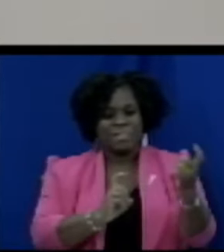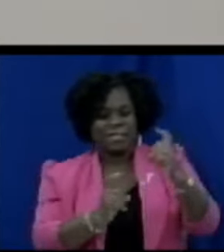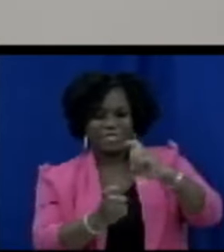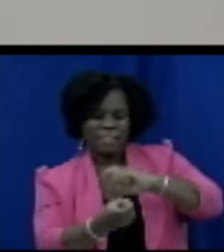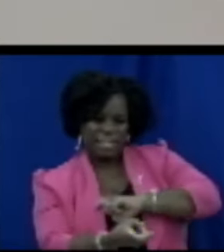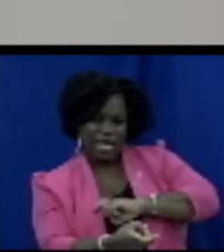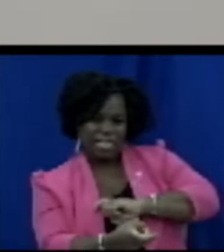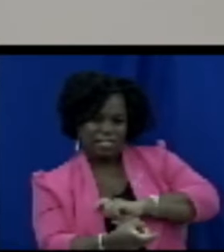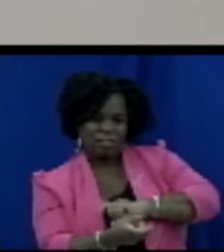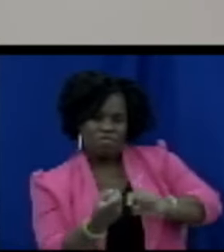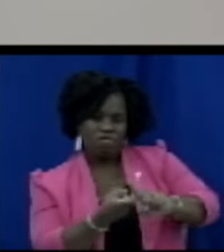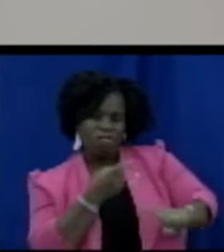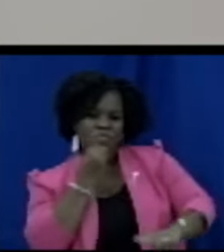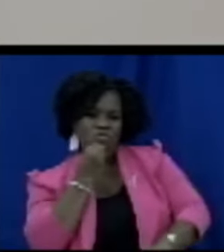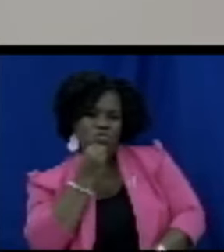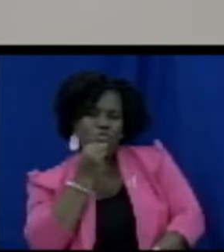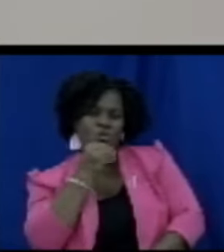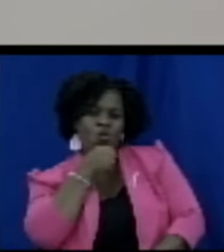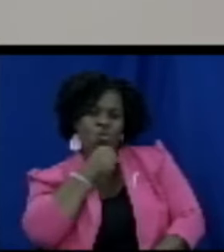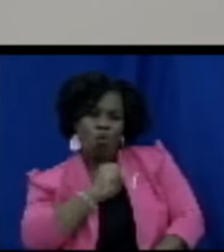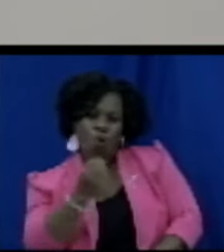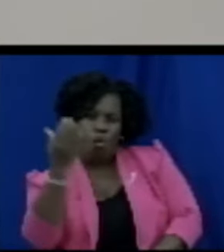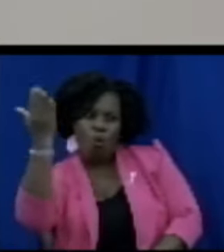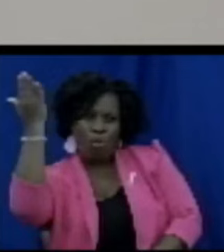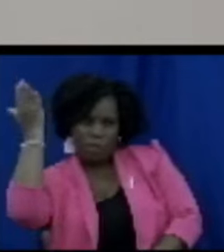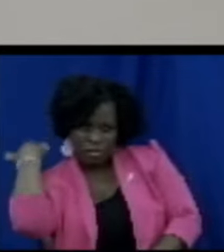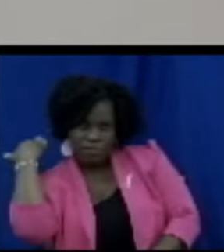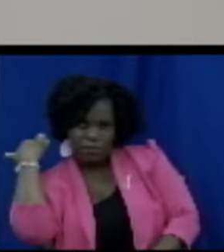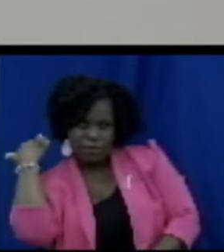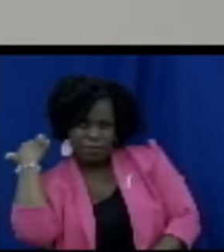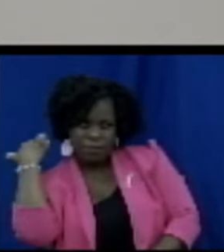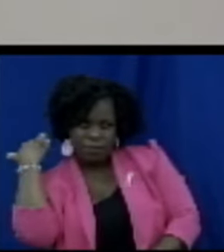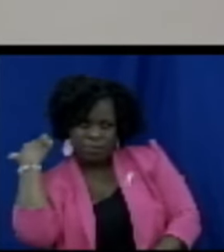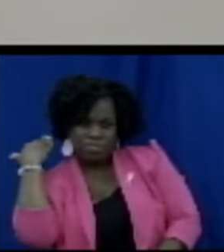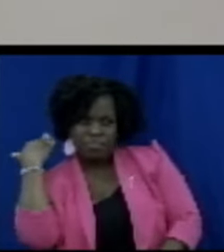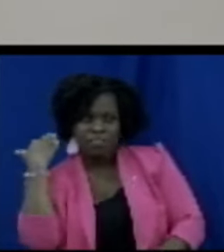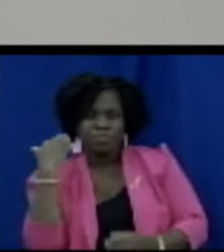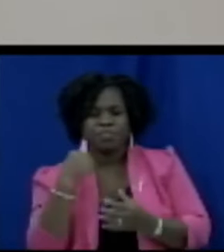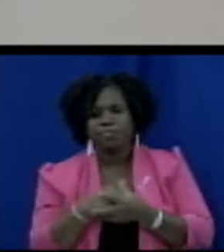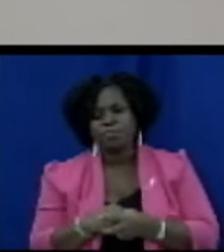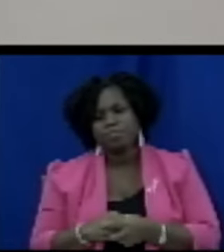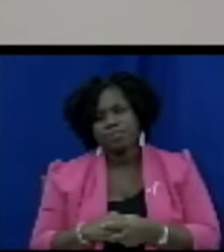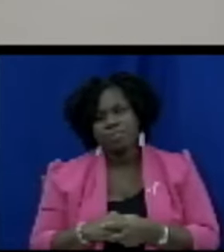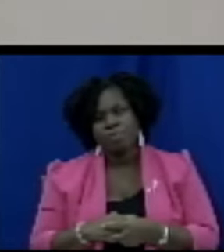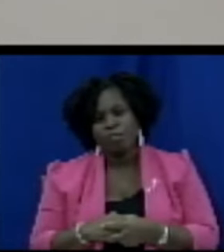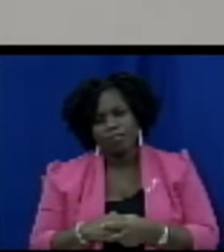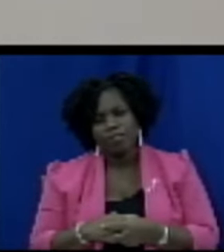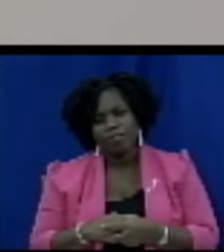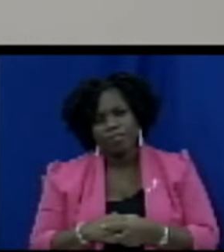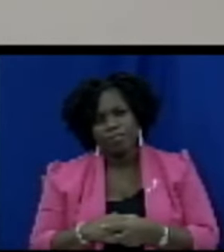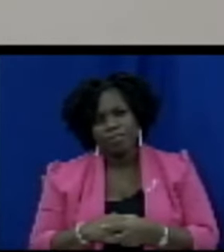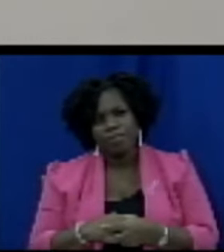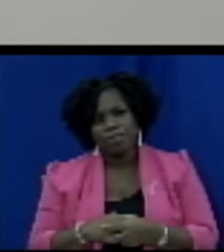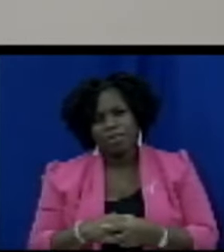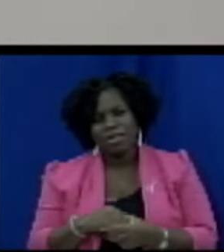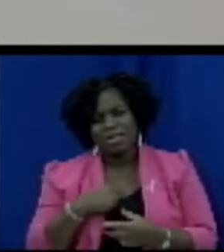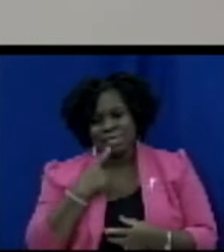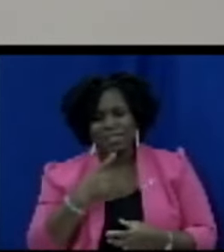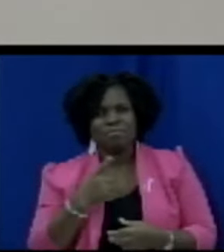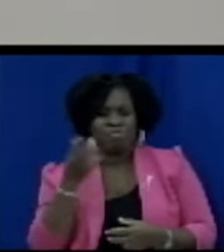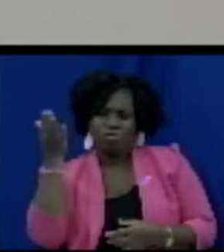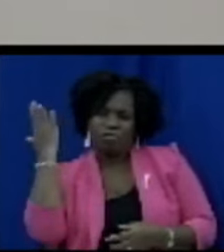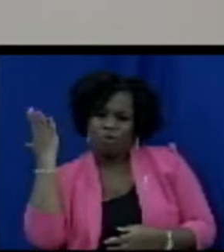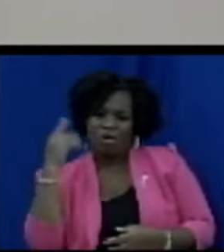legislation that was there which was which is called what did C&O it's 182 says it's Consumer Affairs Act